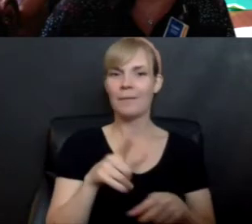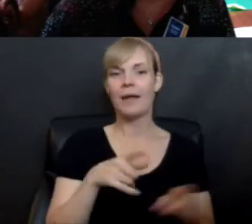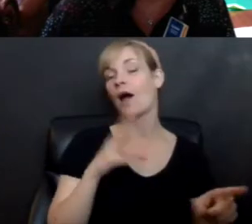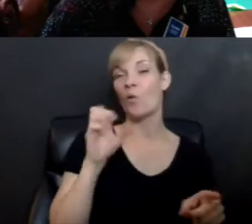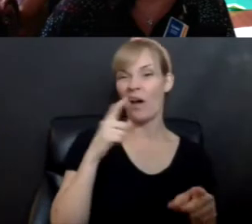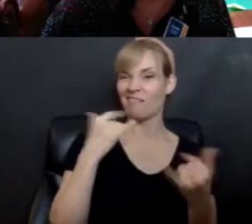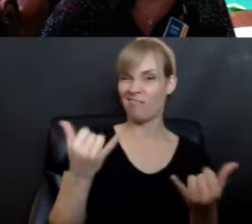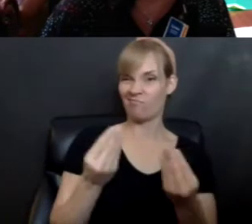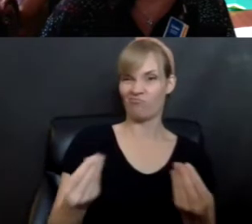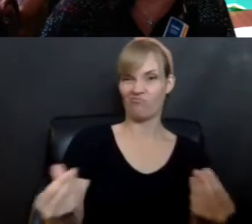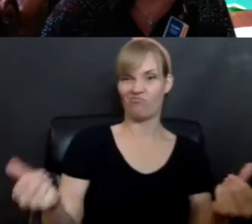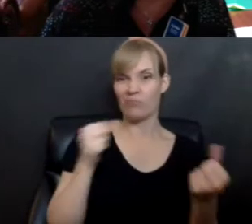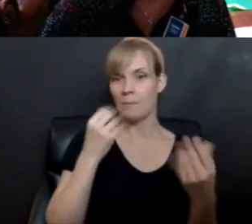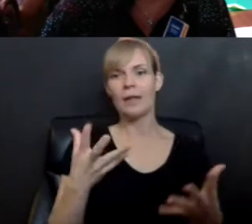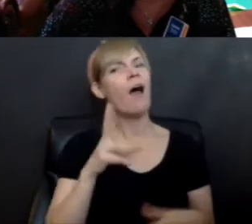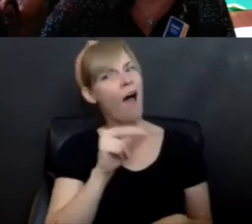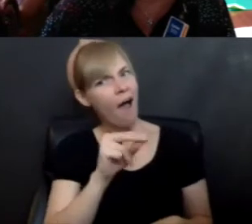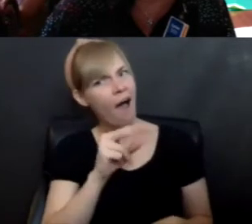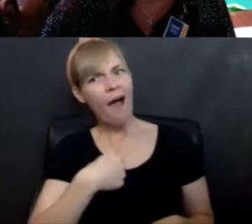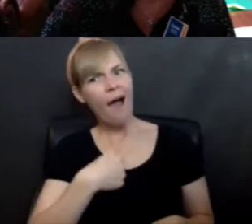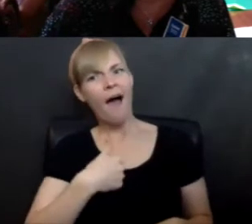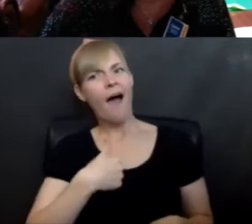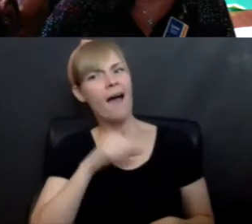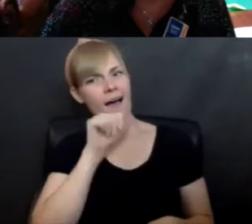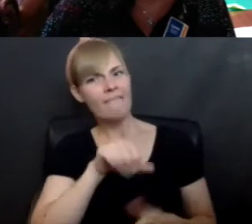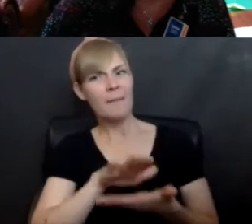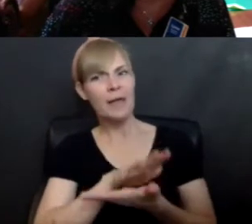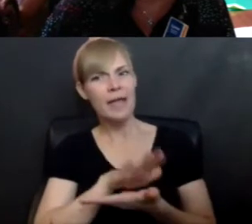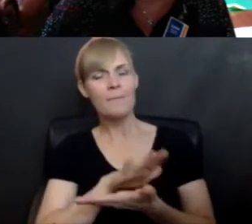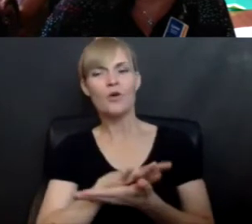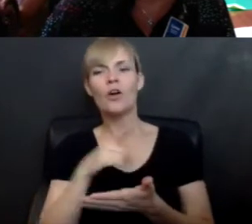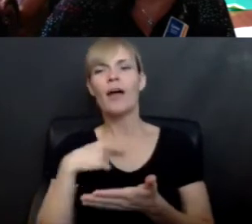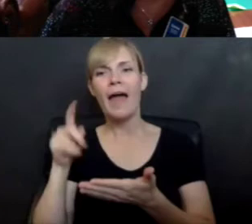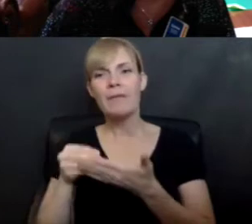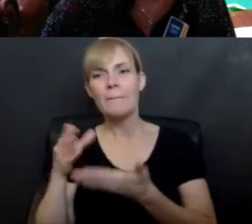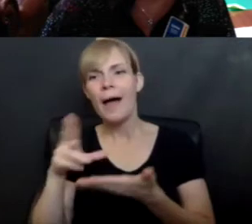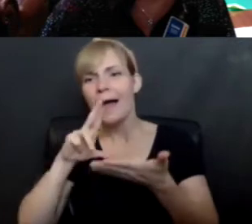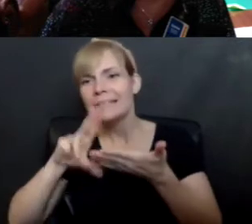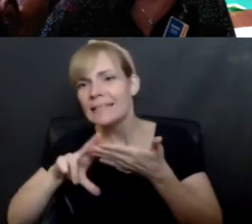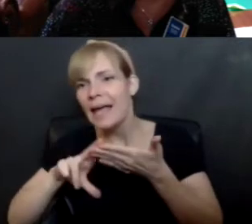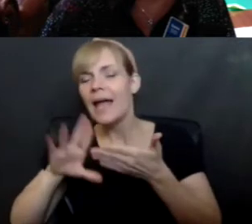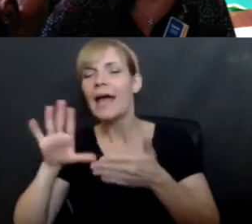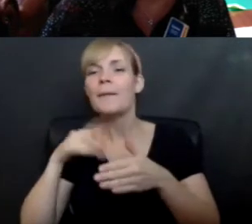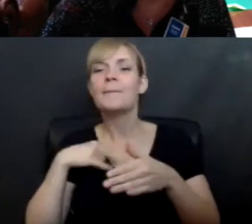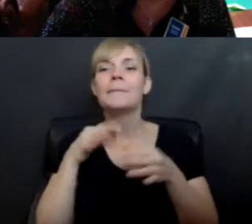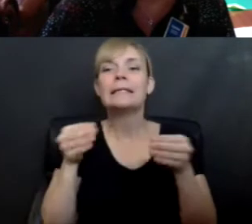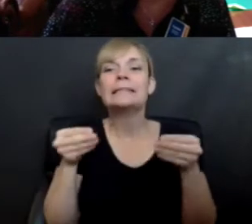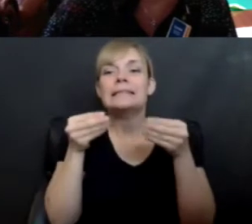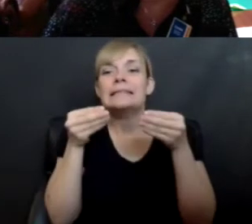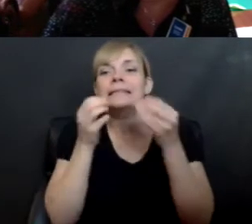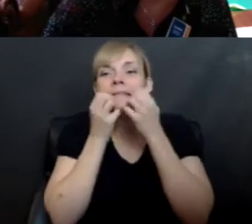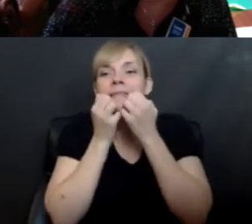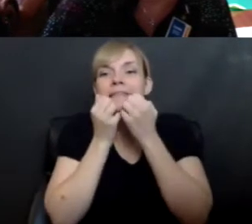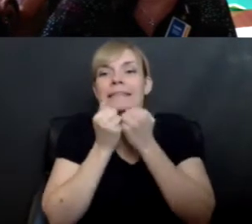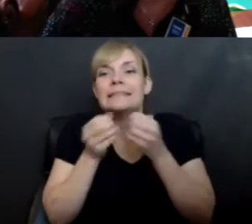Some of us are still really paper people, right? And you get a stamp at the post office and put it in the mail. Does anybody